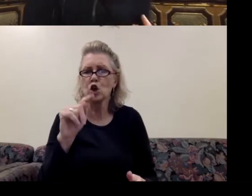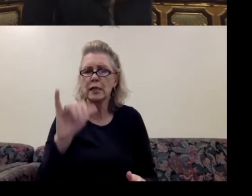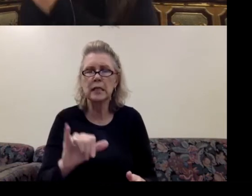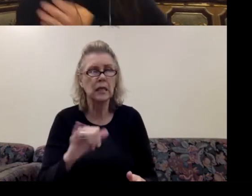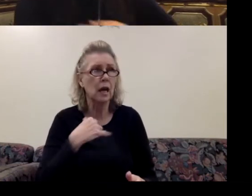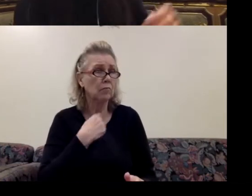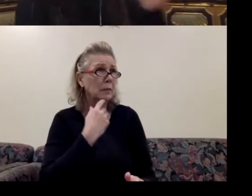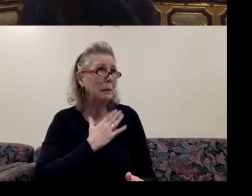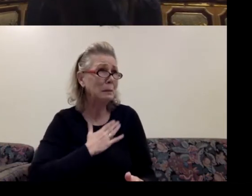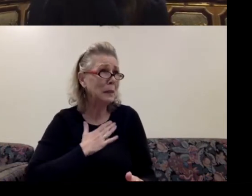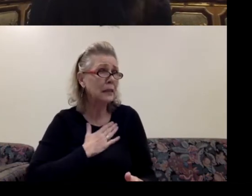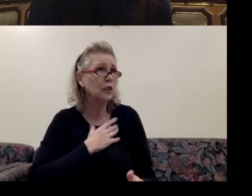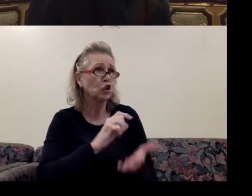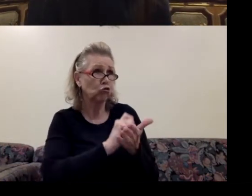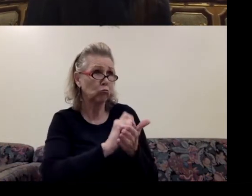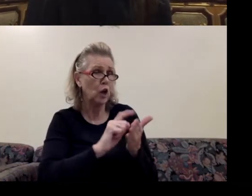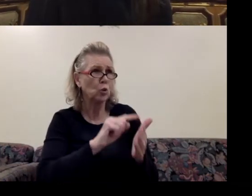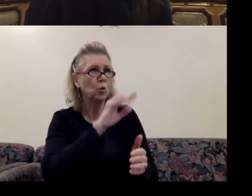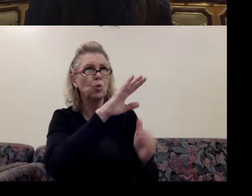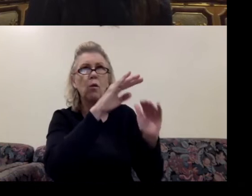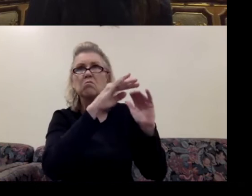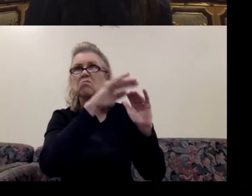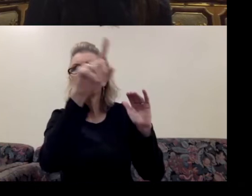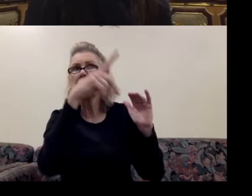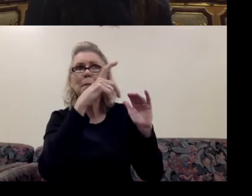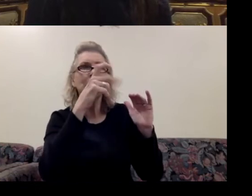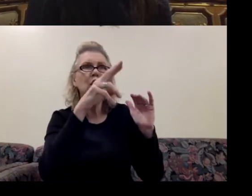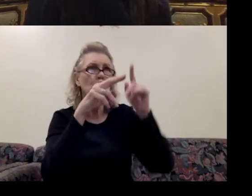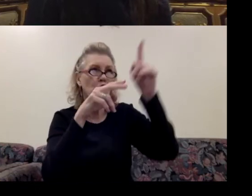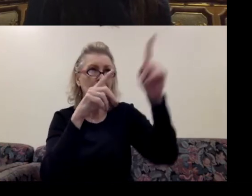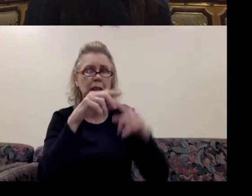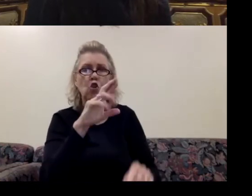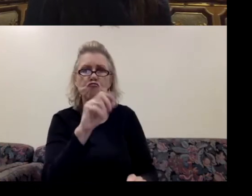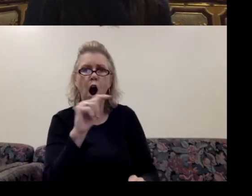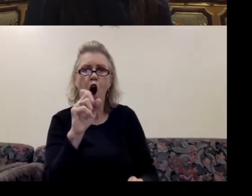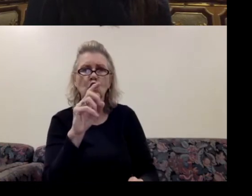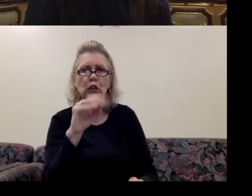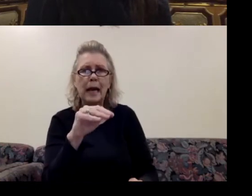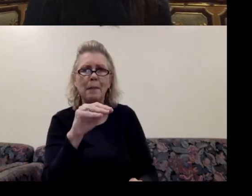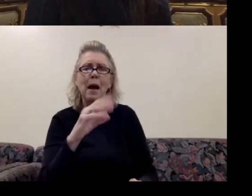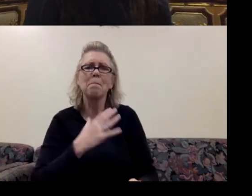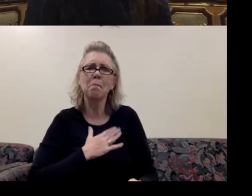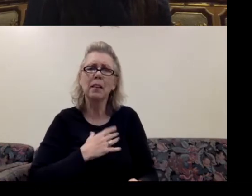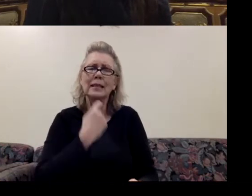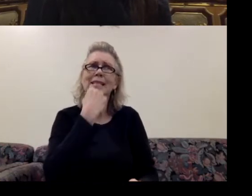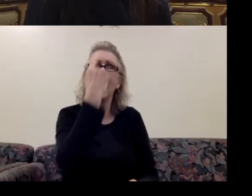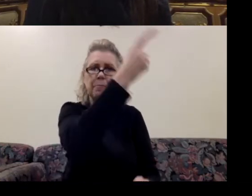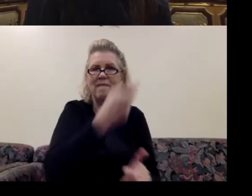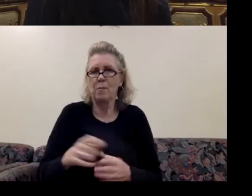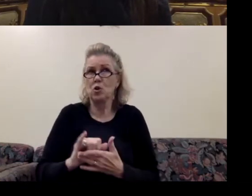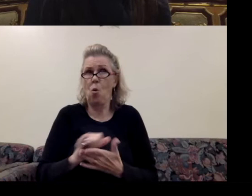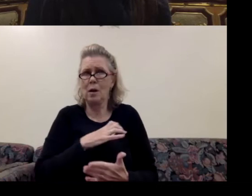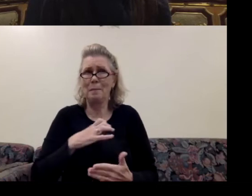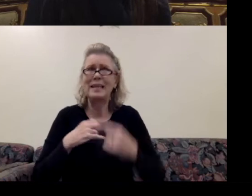write to your peer commissioner in Rotterdam and tell them about me that I'm not